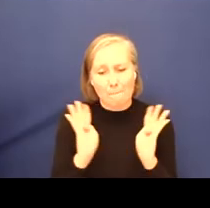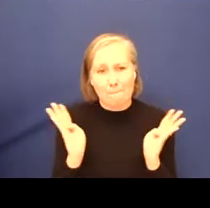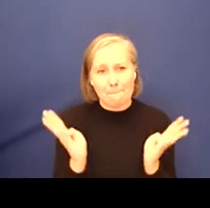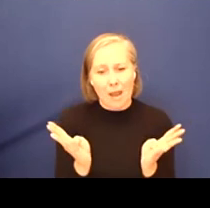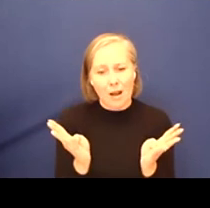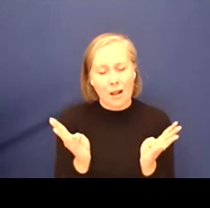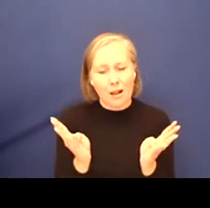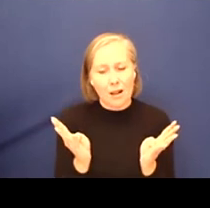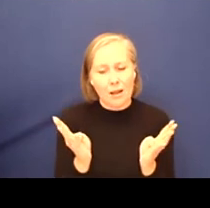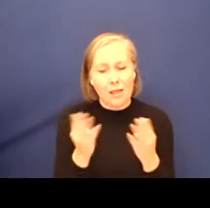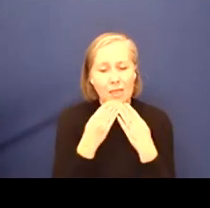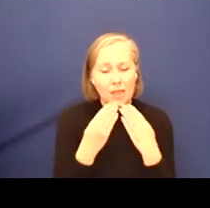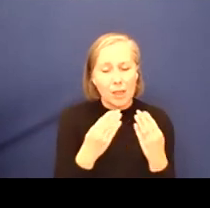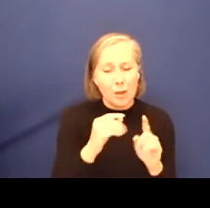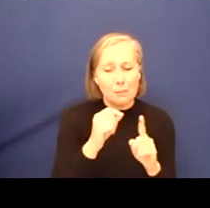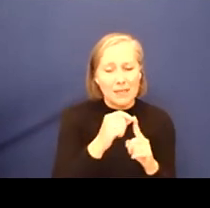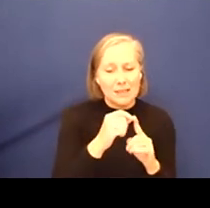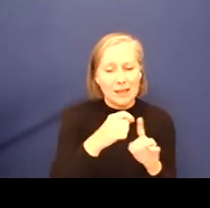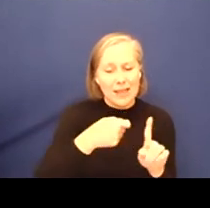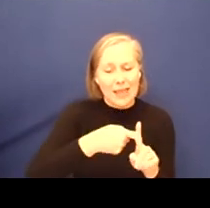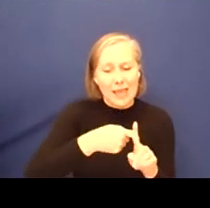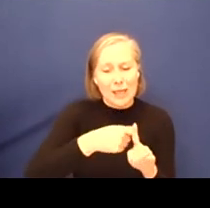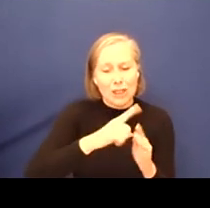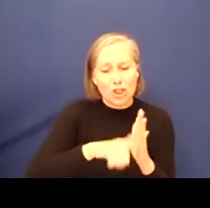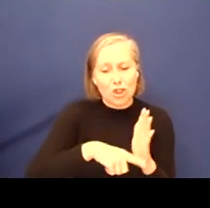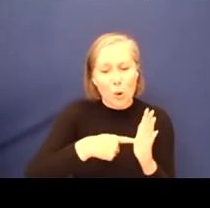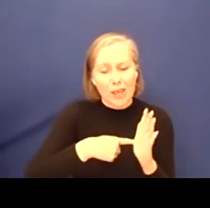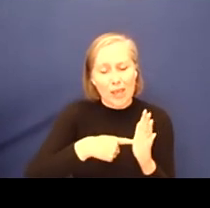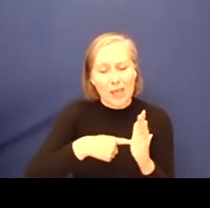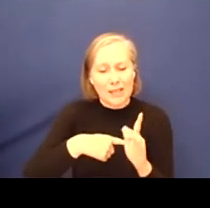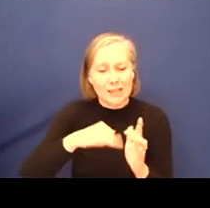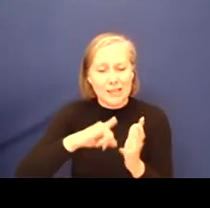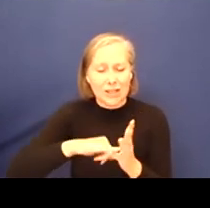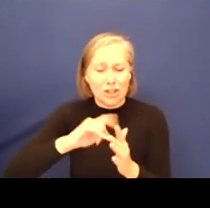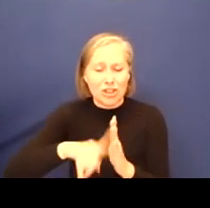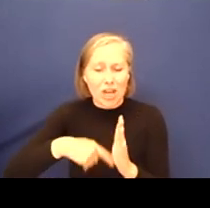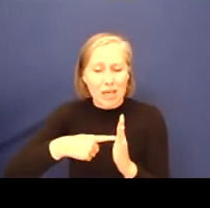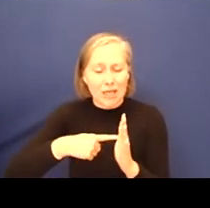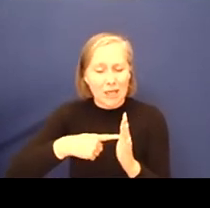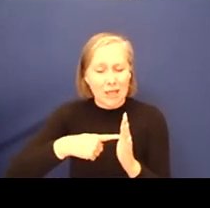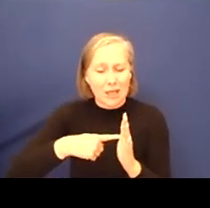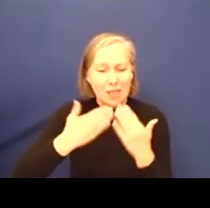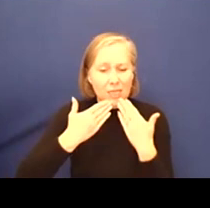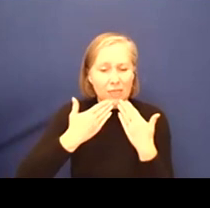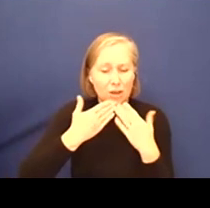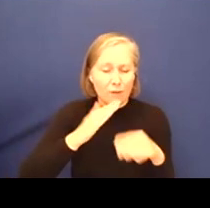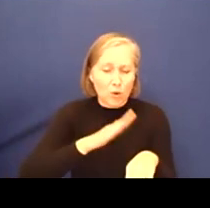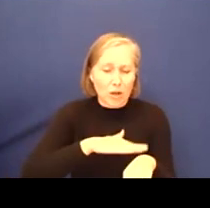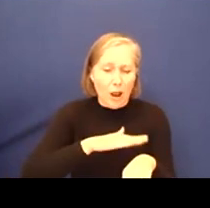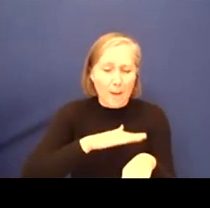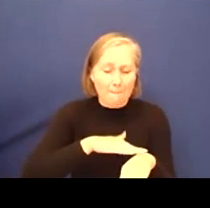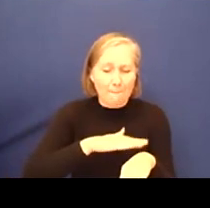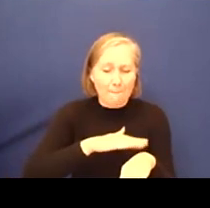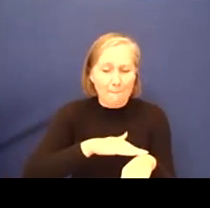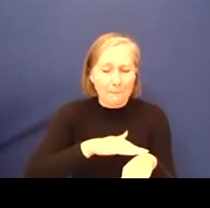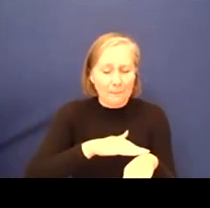Peter and Kay, Philip, uh, Jamuki, Sasha, Jane. And thank you so much for your time, your kind of, um,